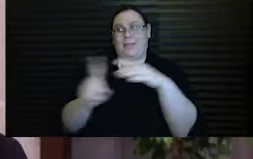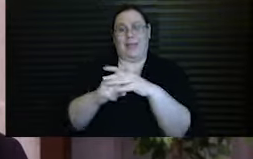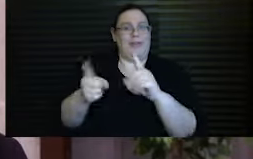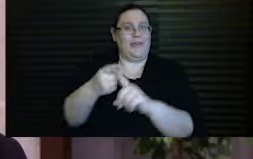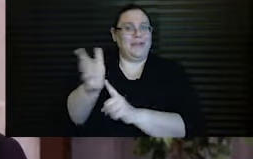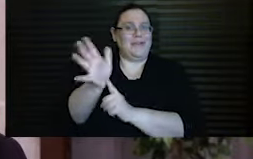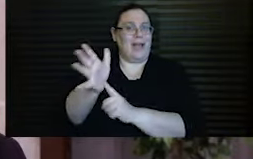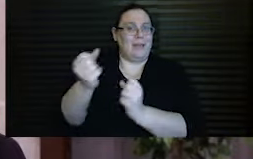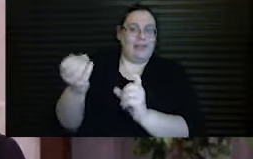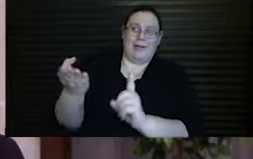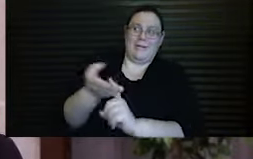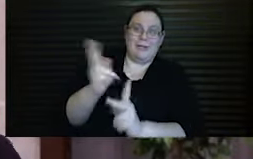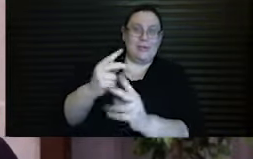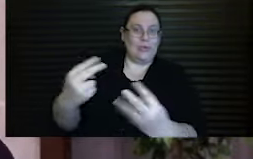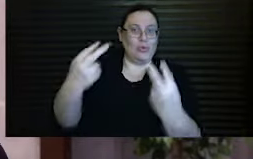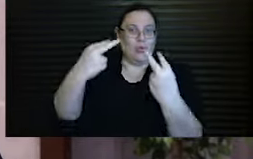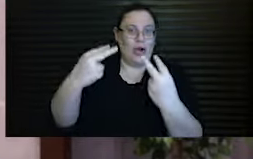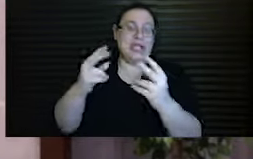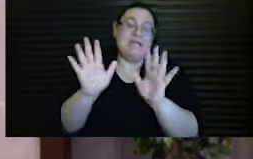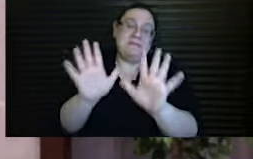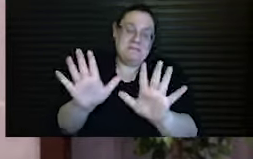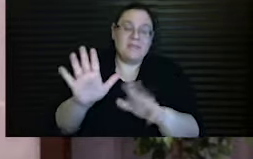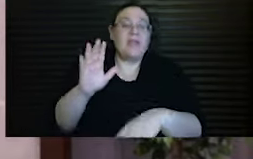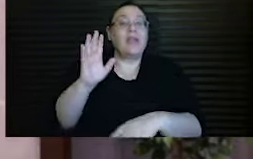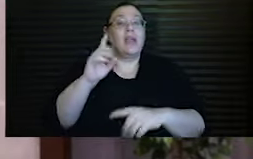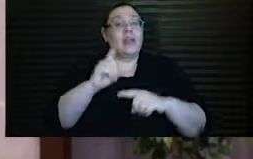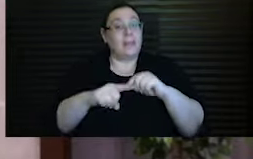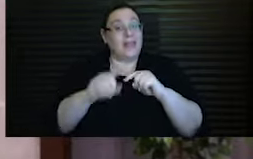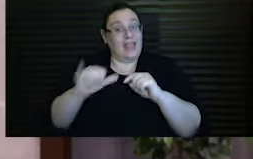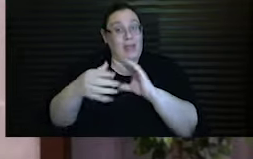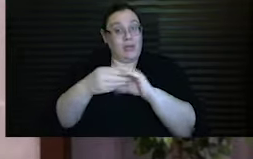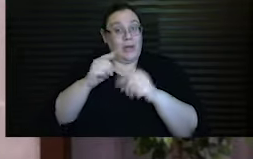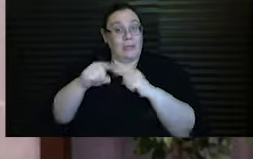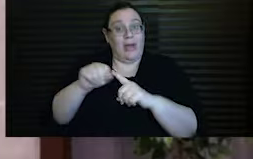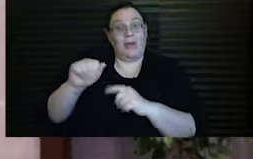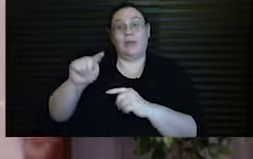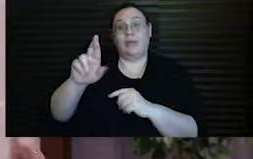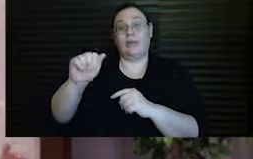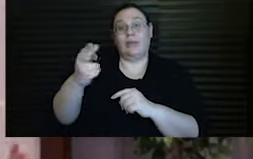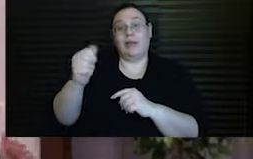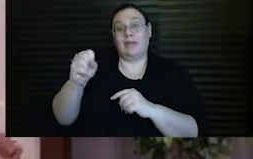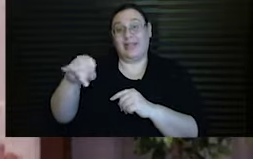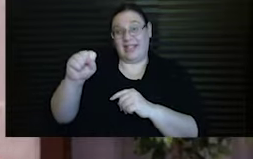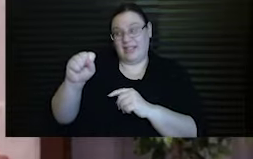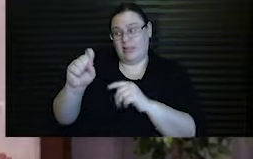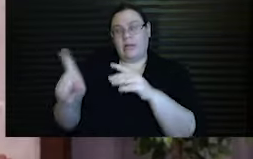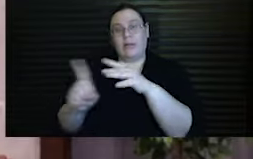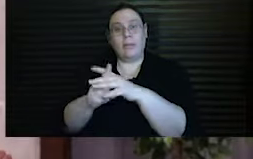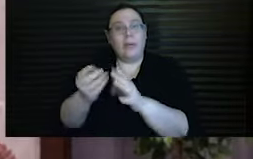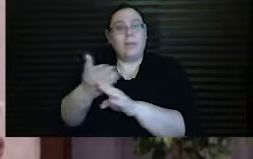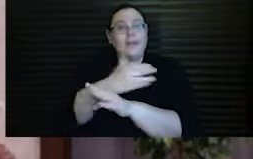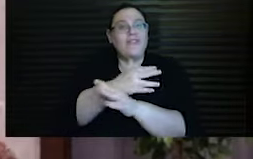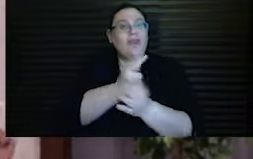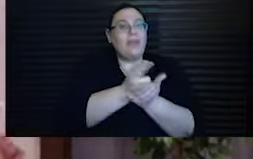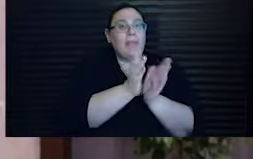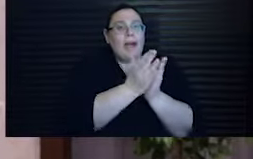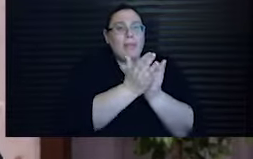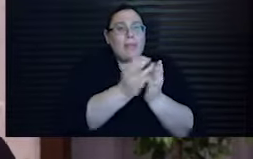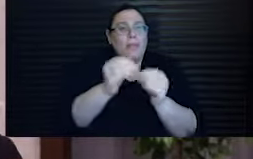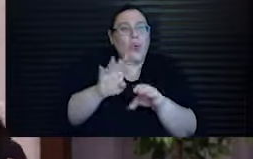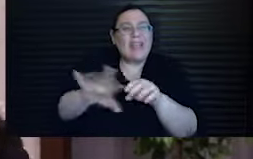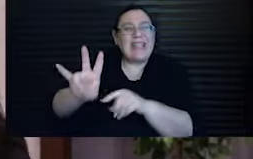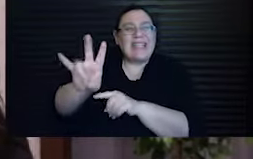in to what you're sharing. But in fact, this story predates the Bible by more than